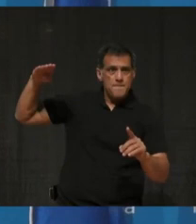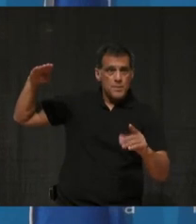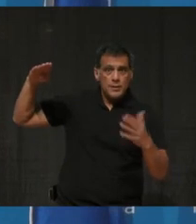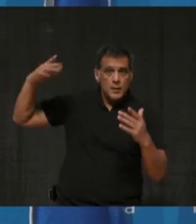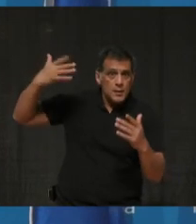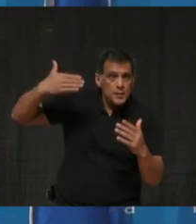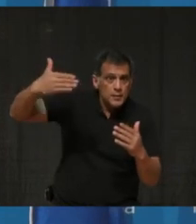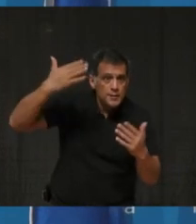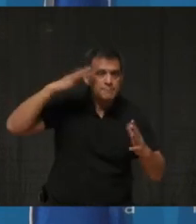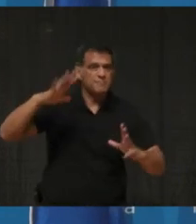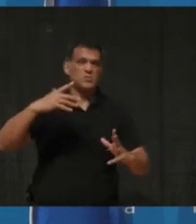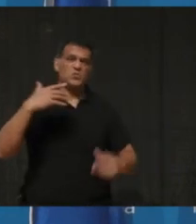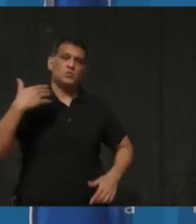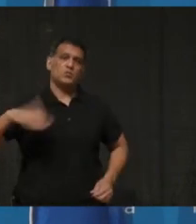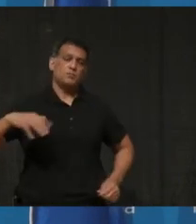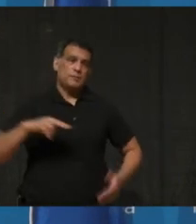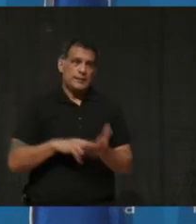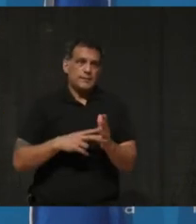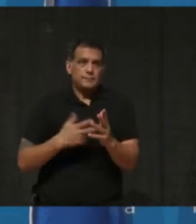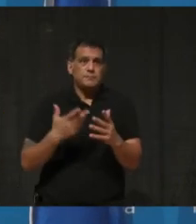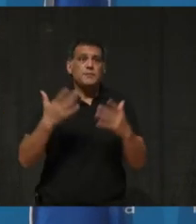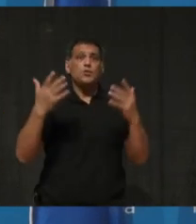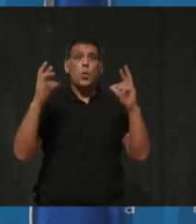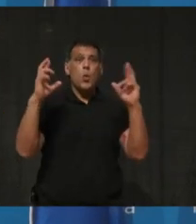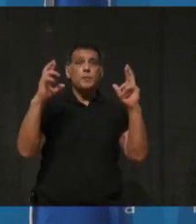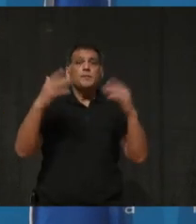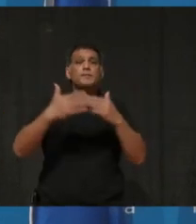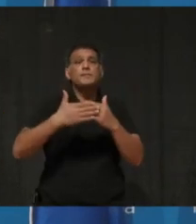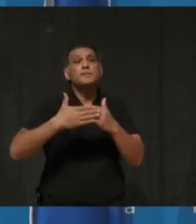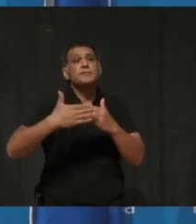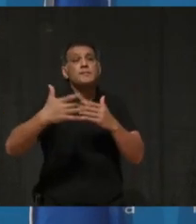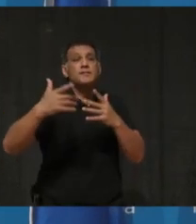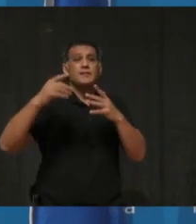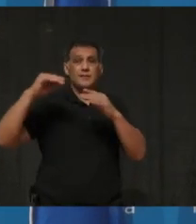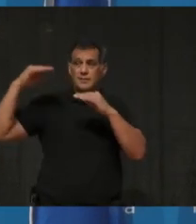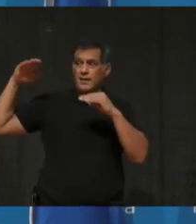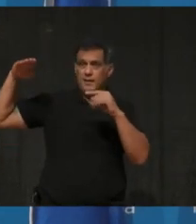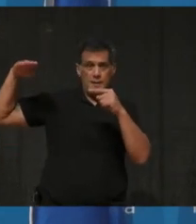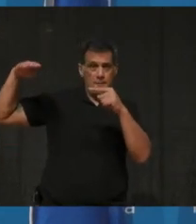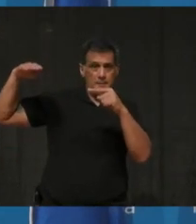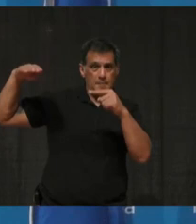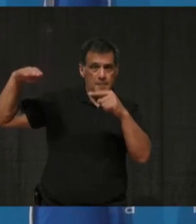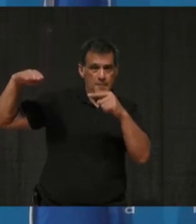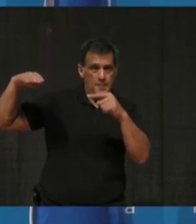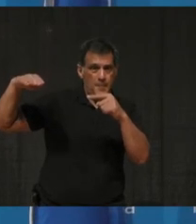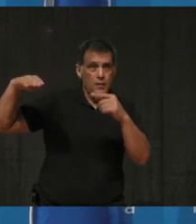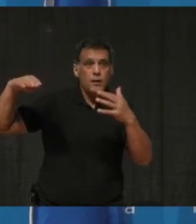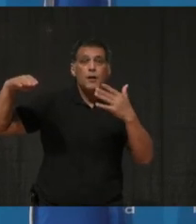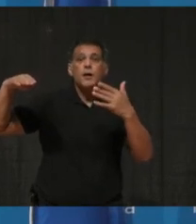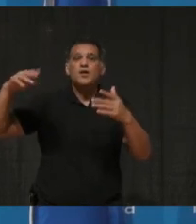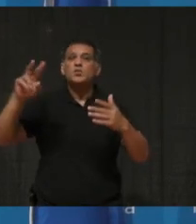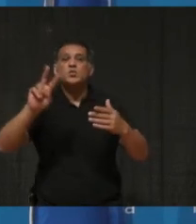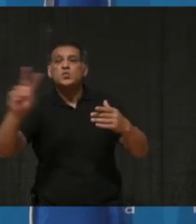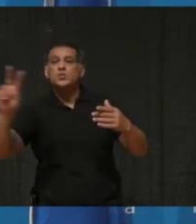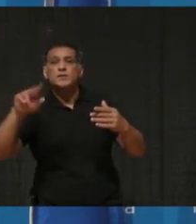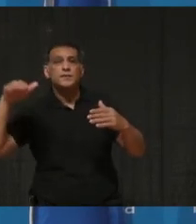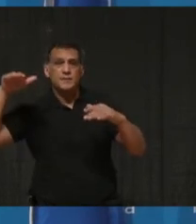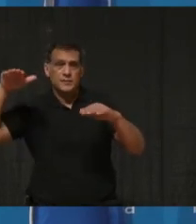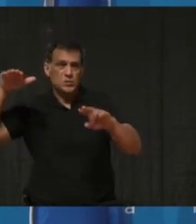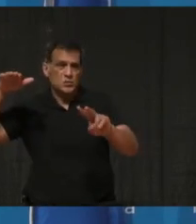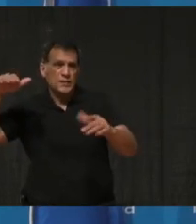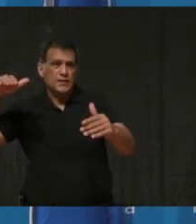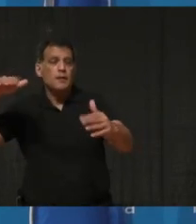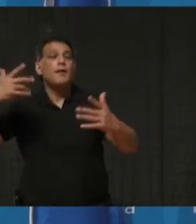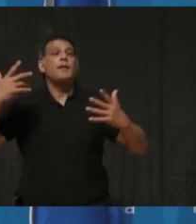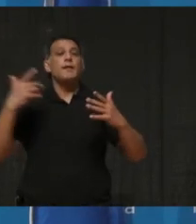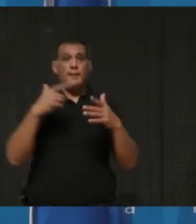hopeful that our overall case counts will continue to decrease over the coming weeks. And if they do, I